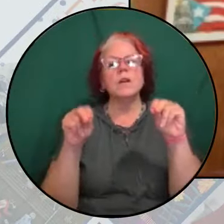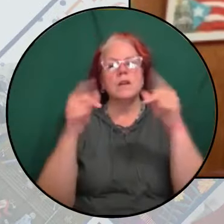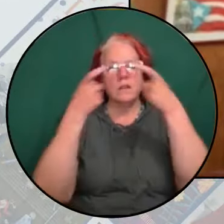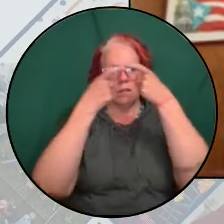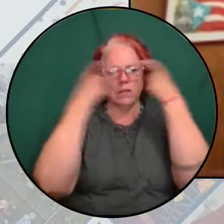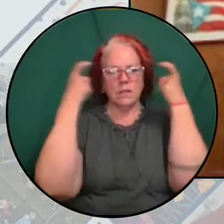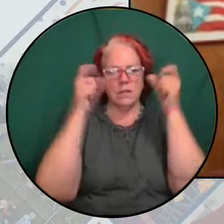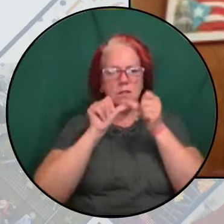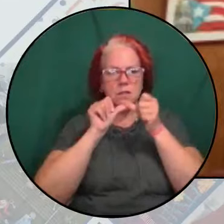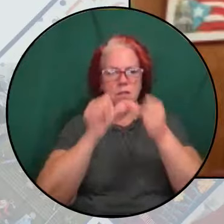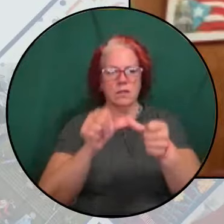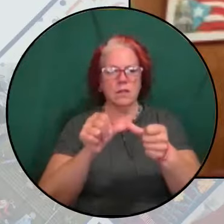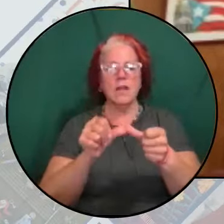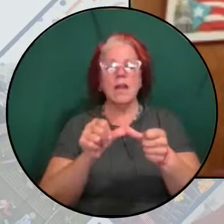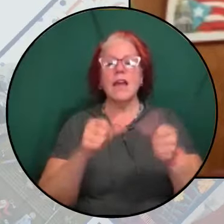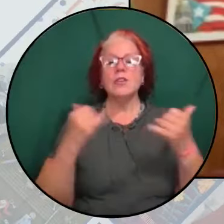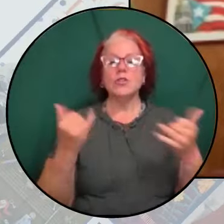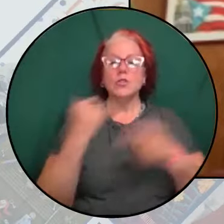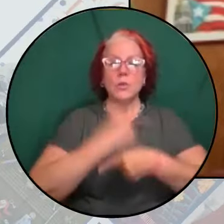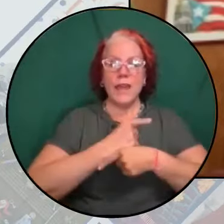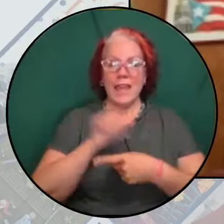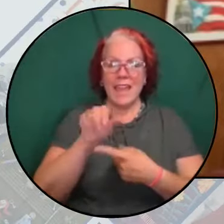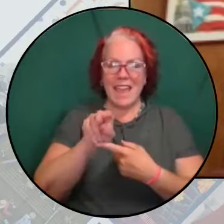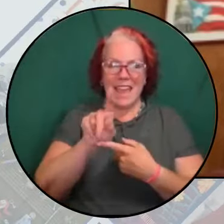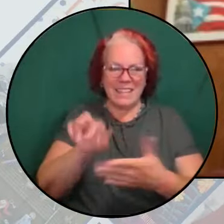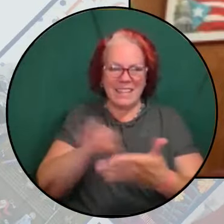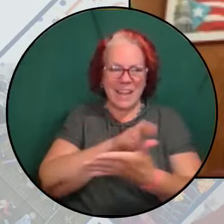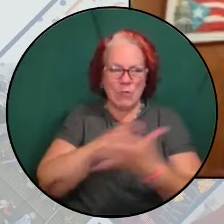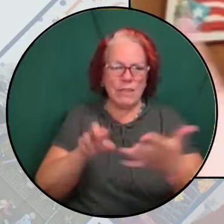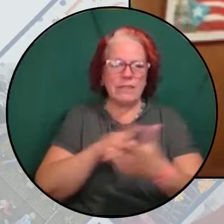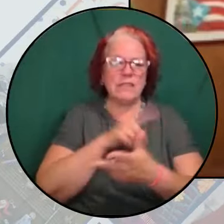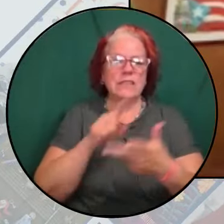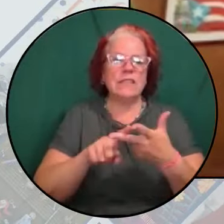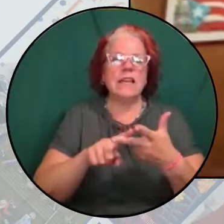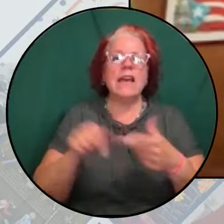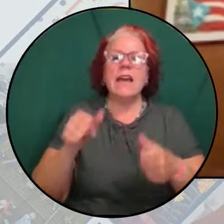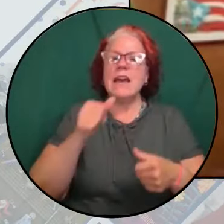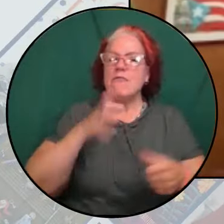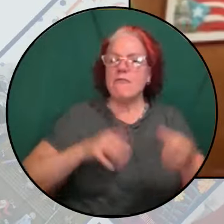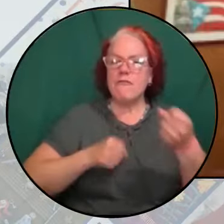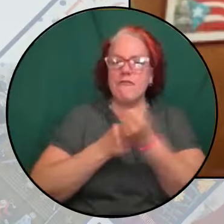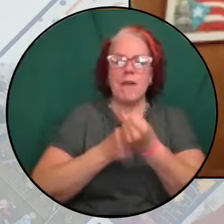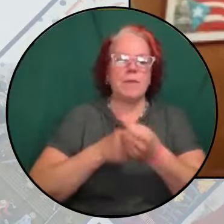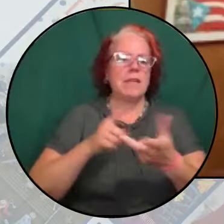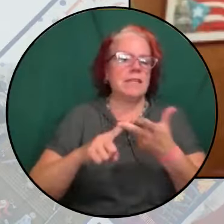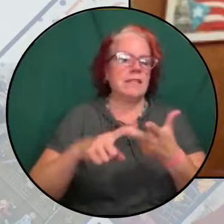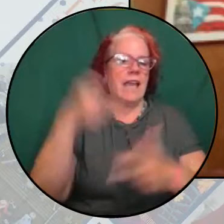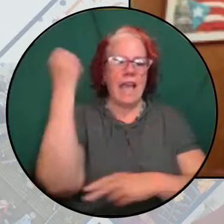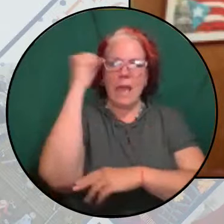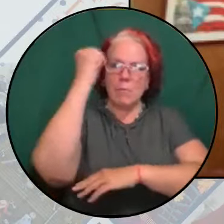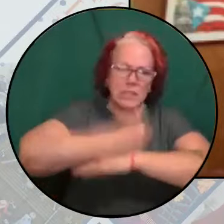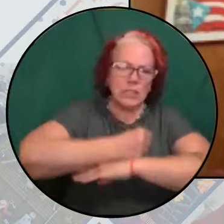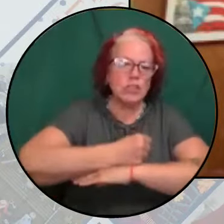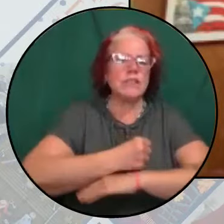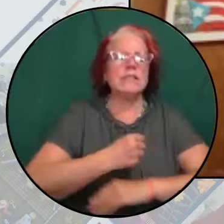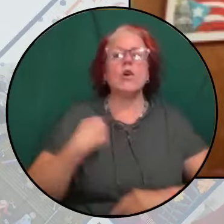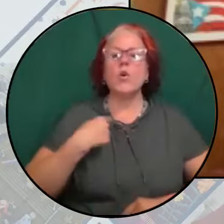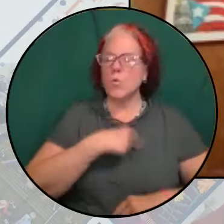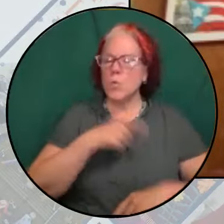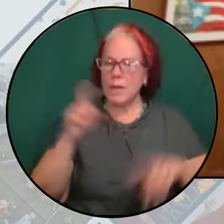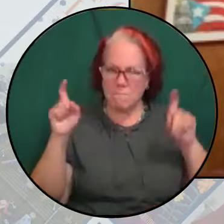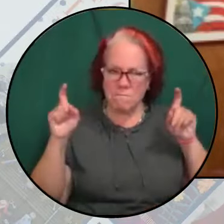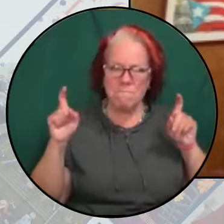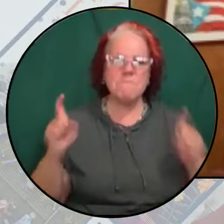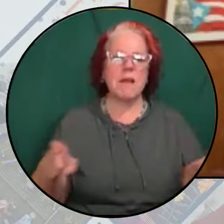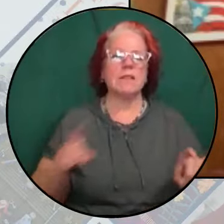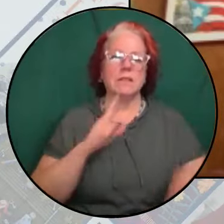And today, as anti-racists, as feminists, as abolitionists, we must recommit ourselves to the critical work